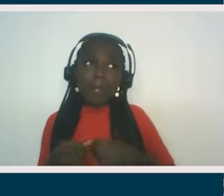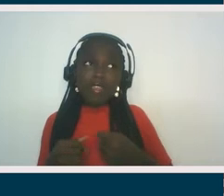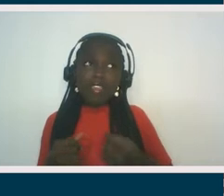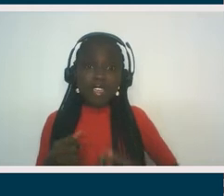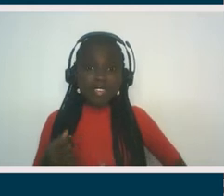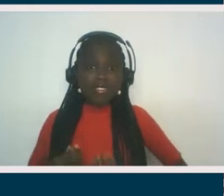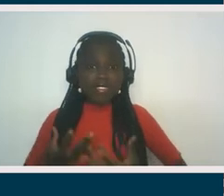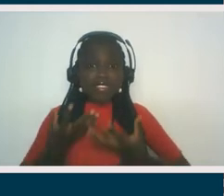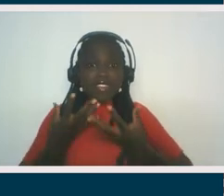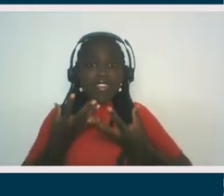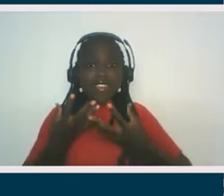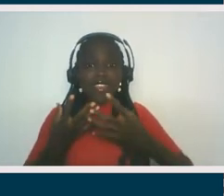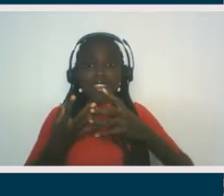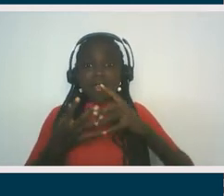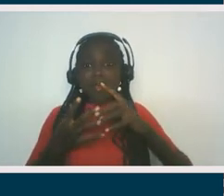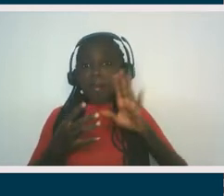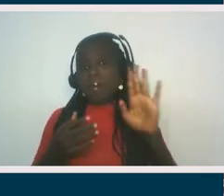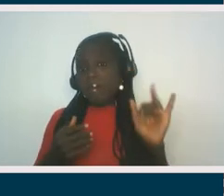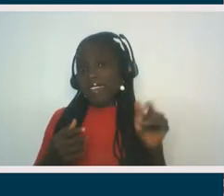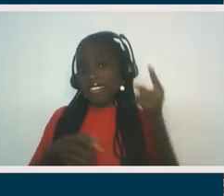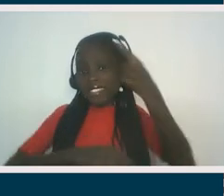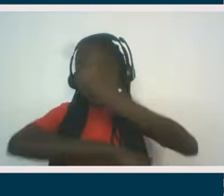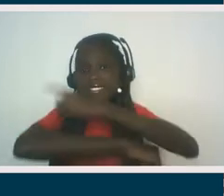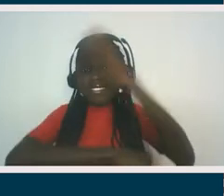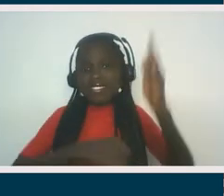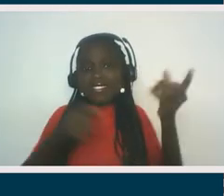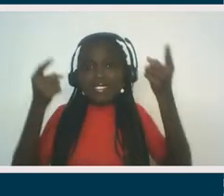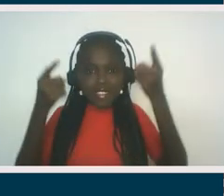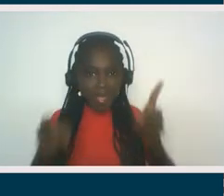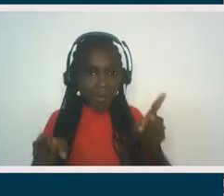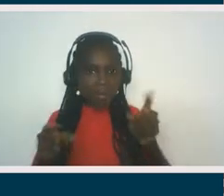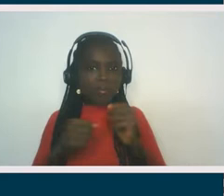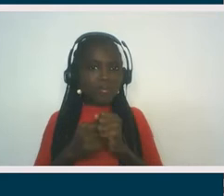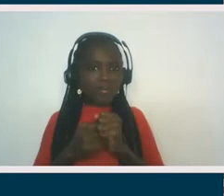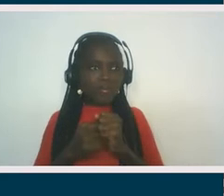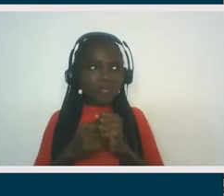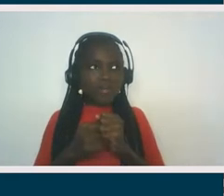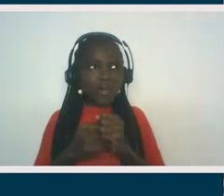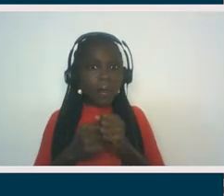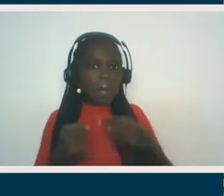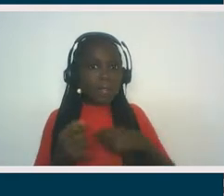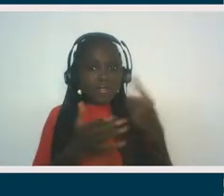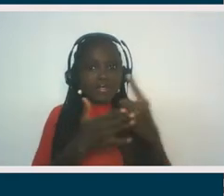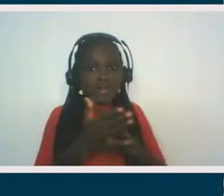date that never happened. And it was somewhere in a conversation with the guy that